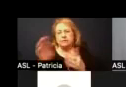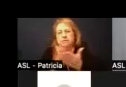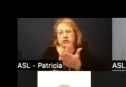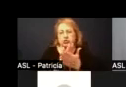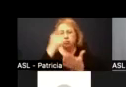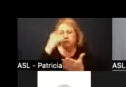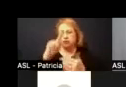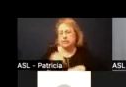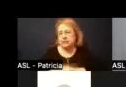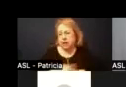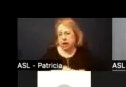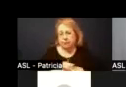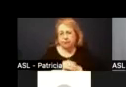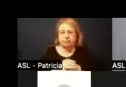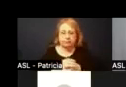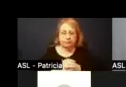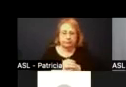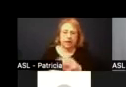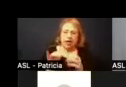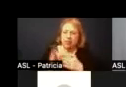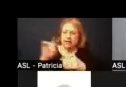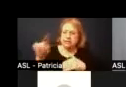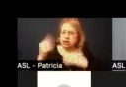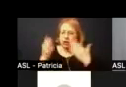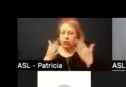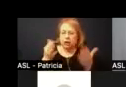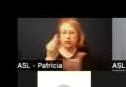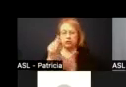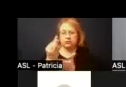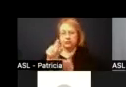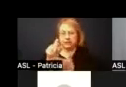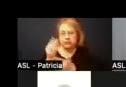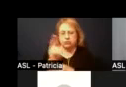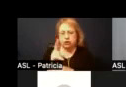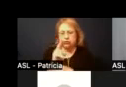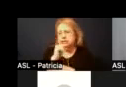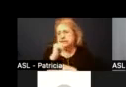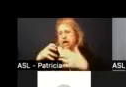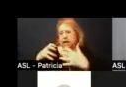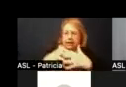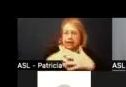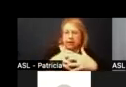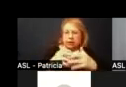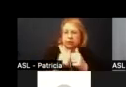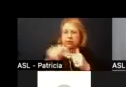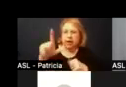so that's the only way in which you know in effect those funds were used not in alignment with our lcap